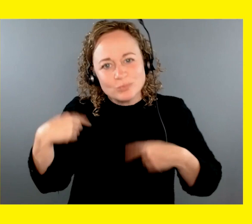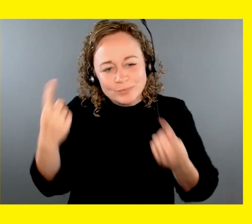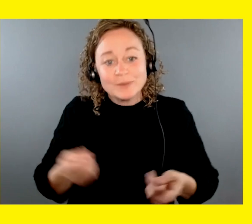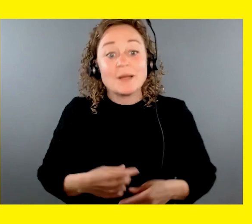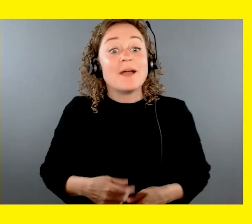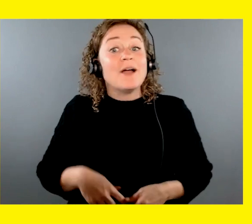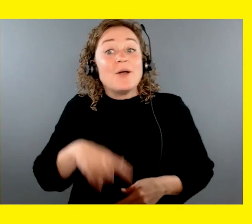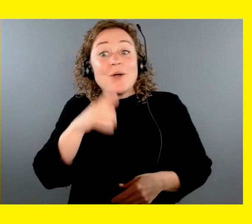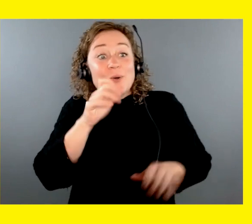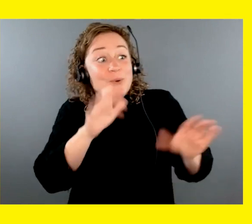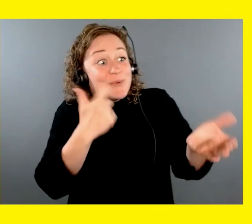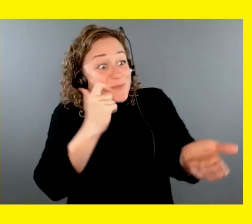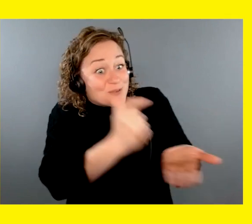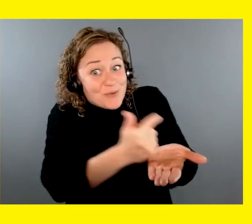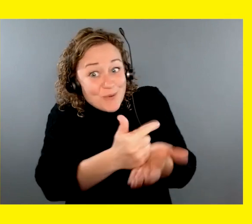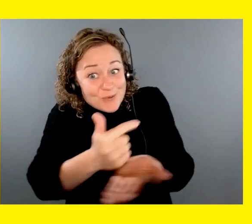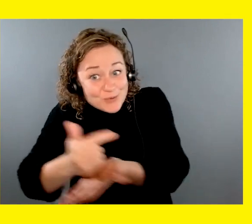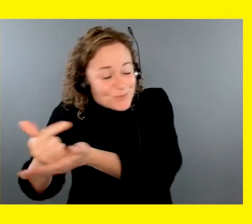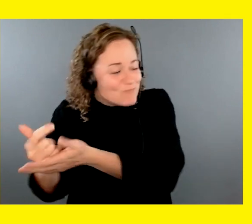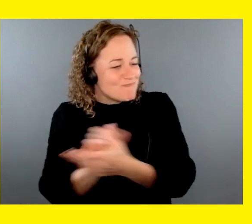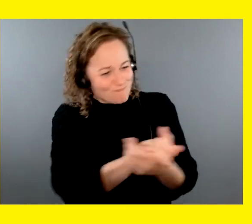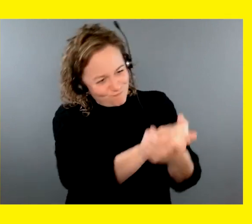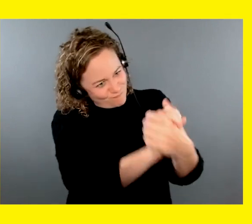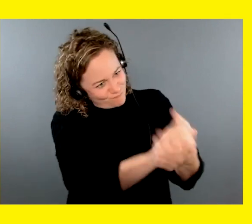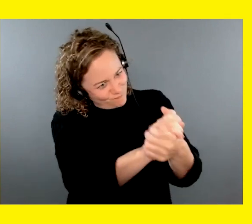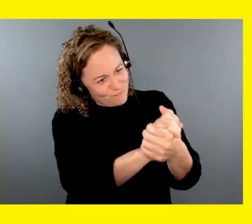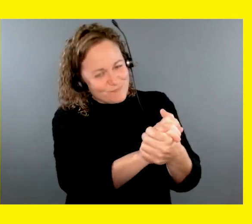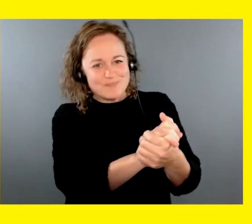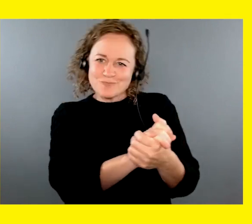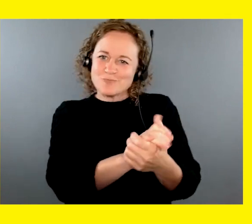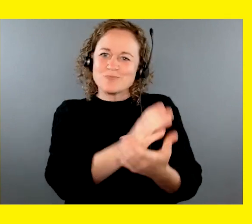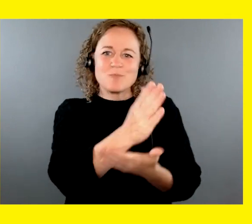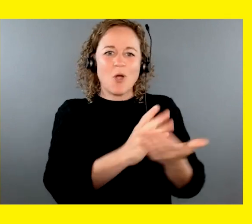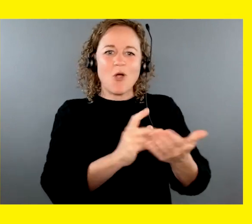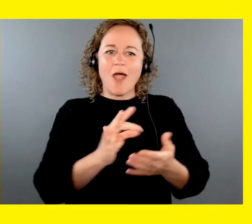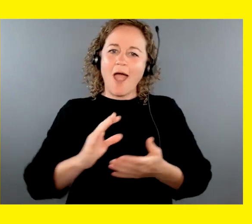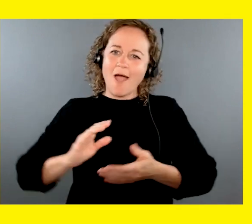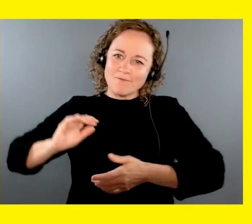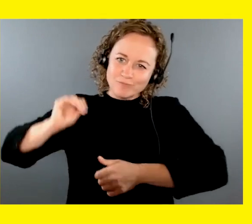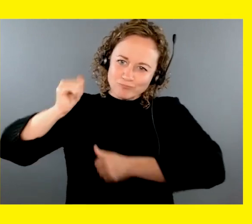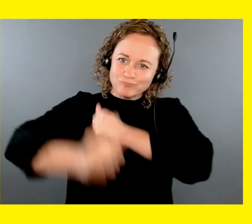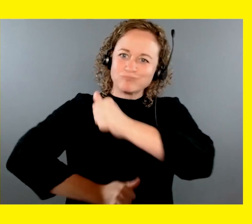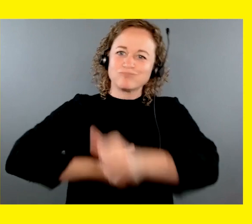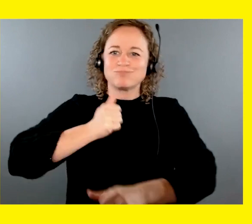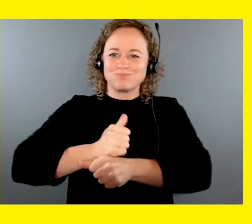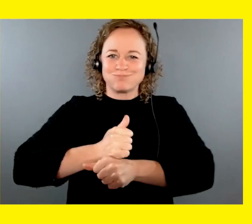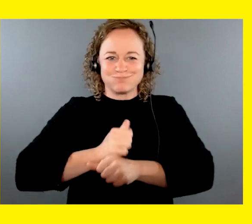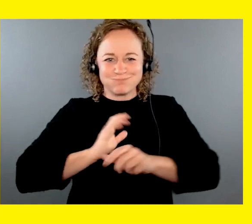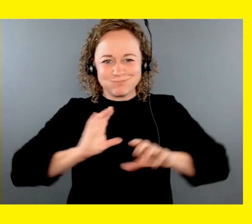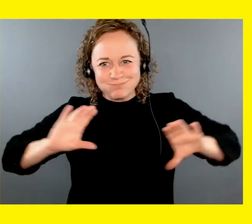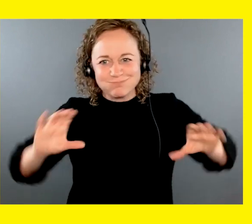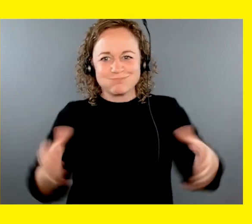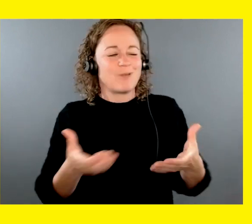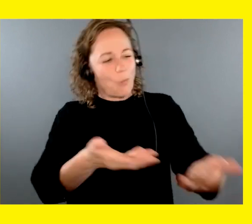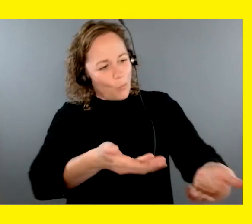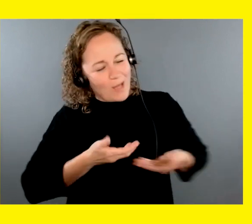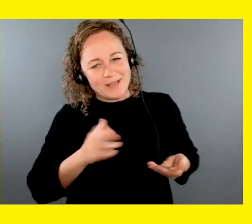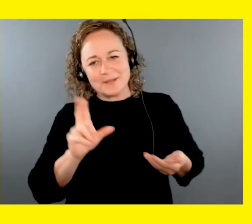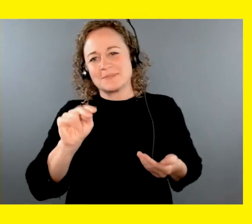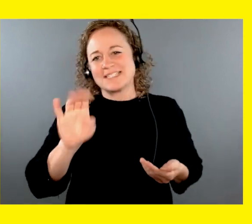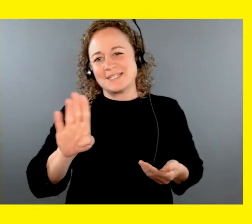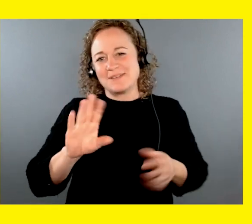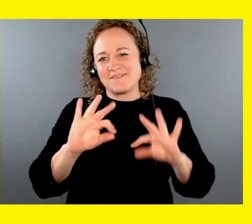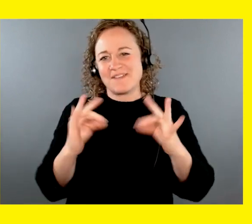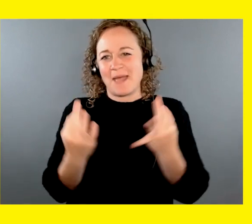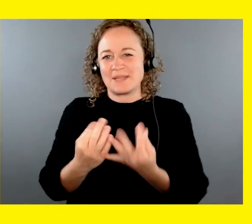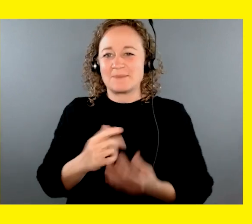do. As the recent graduates, congratulations on becoming a part of the fraternity of guide dog users in Canada, and welcome to